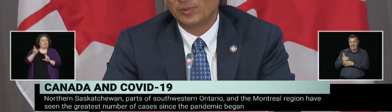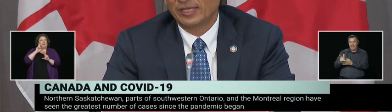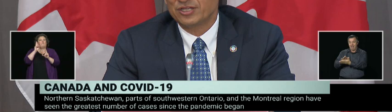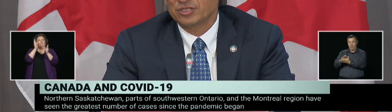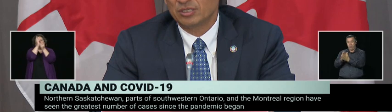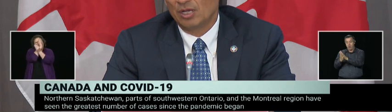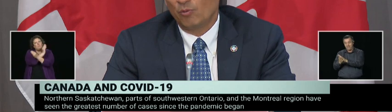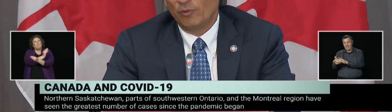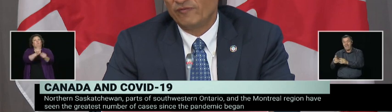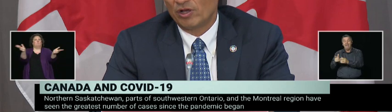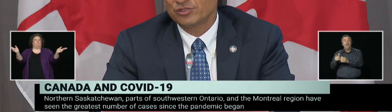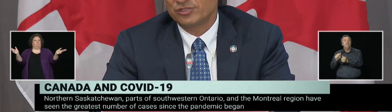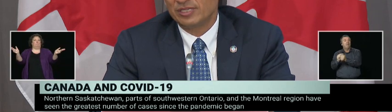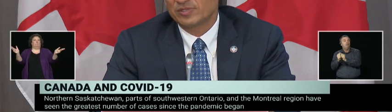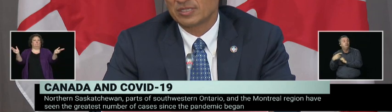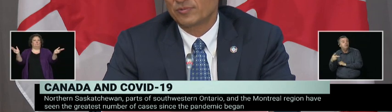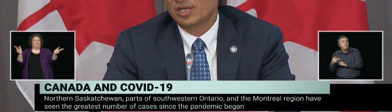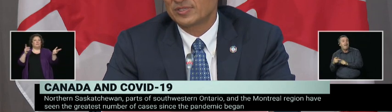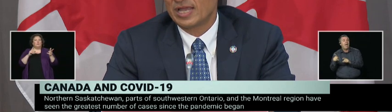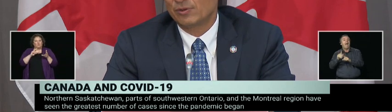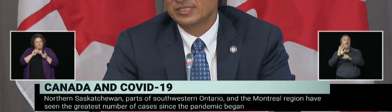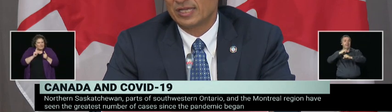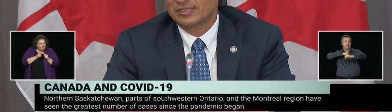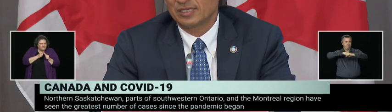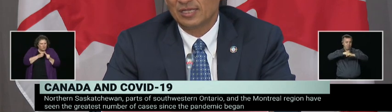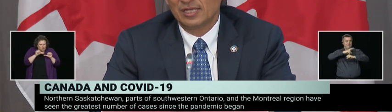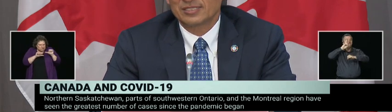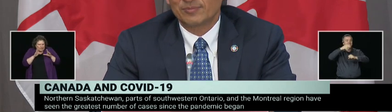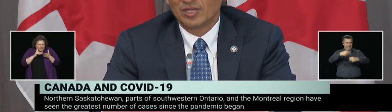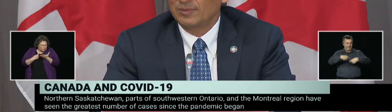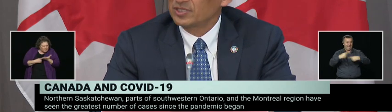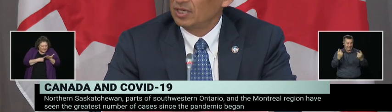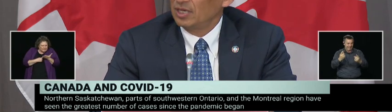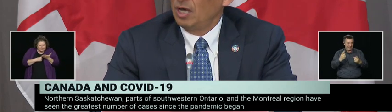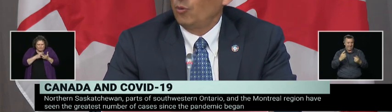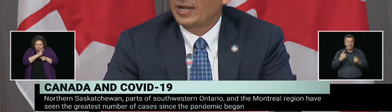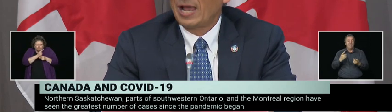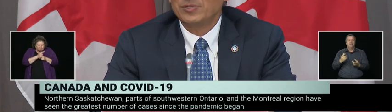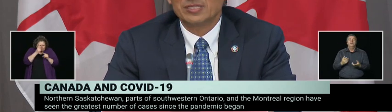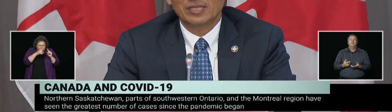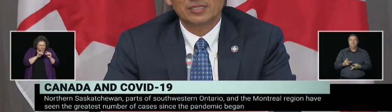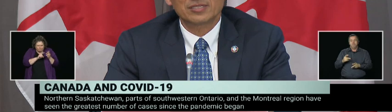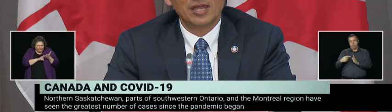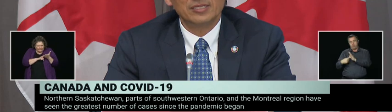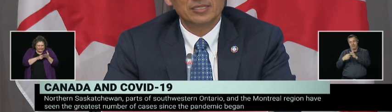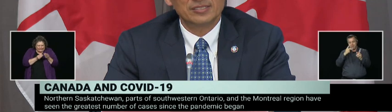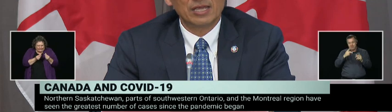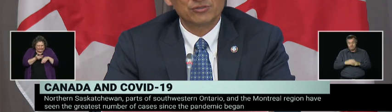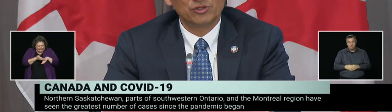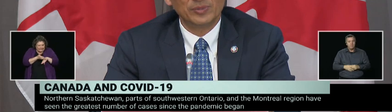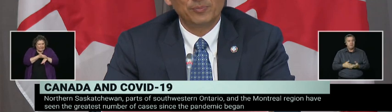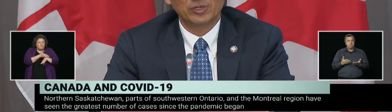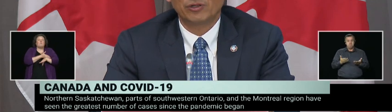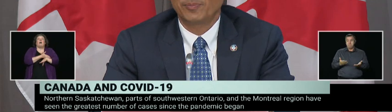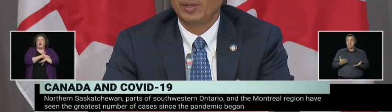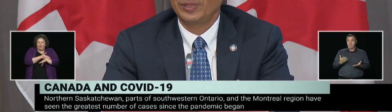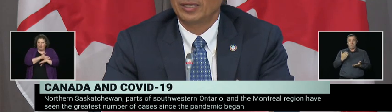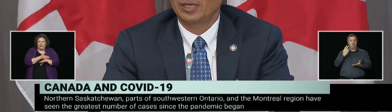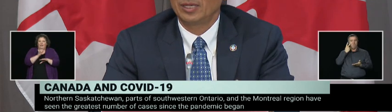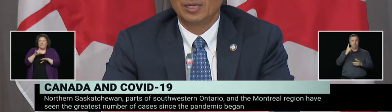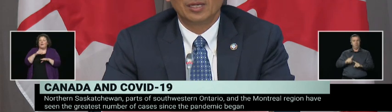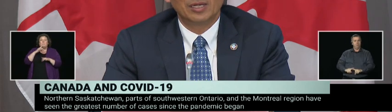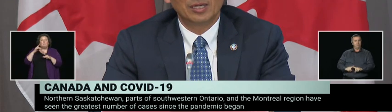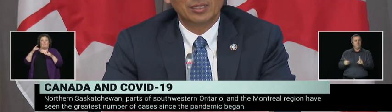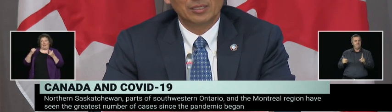scientific publication. What we've also seen sometimes now is that sometimes what happens is that the science is now sort of being put out in the